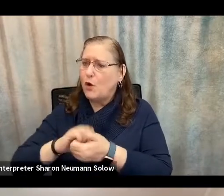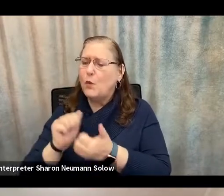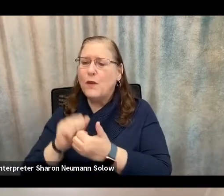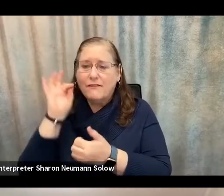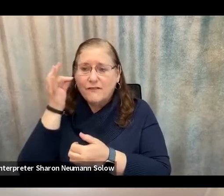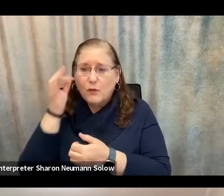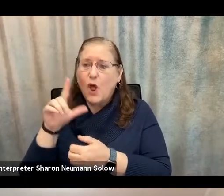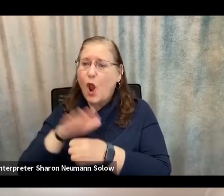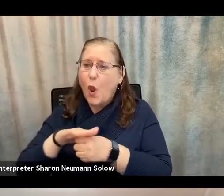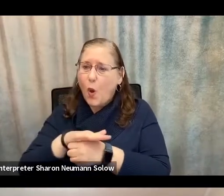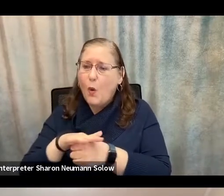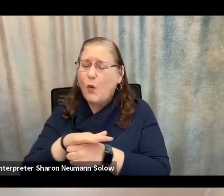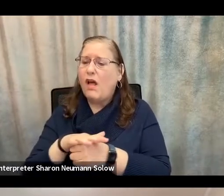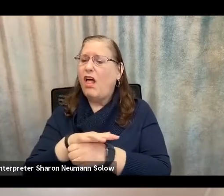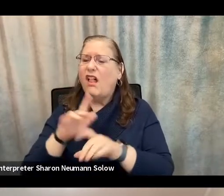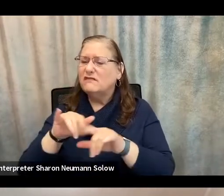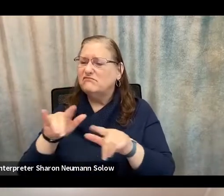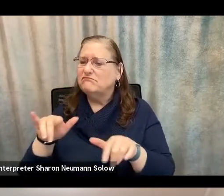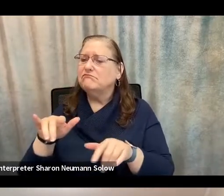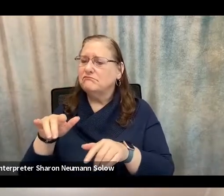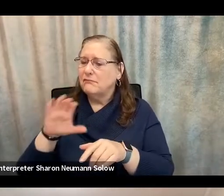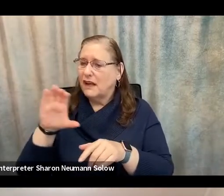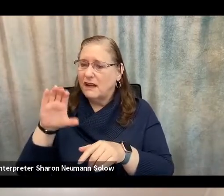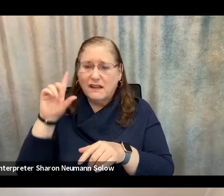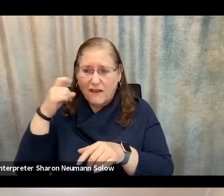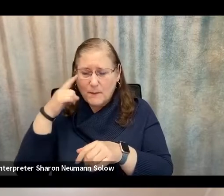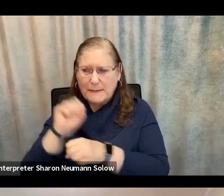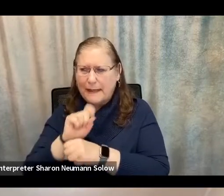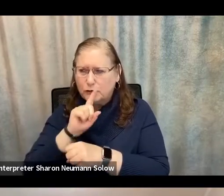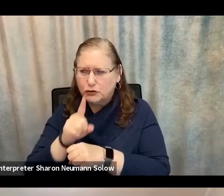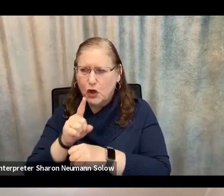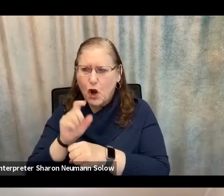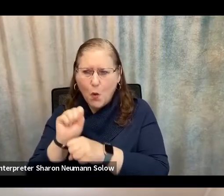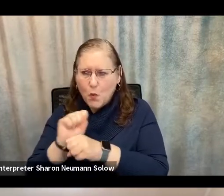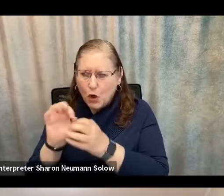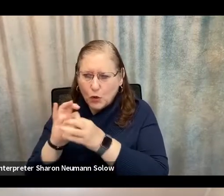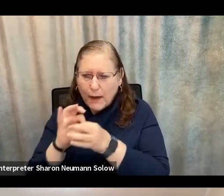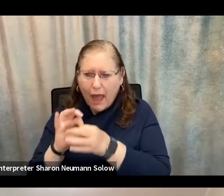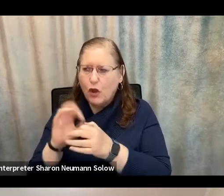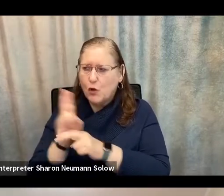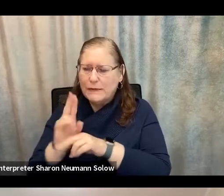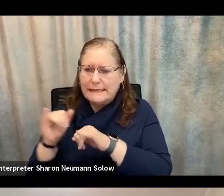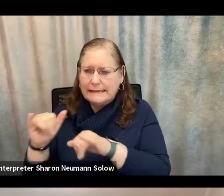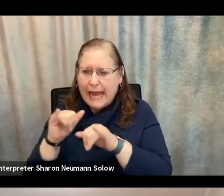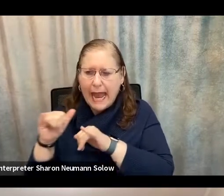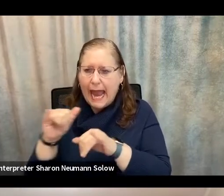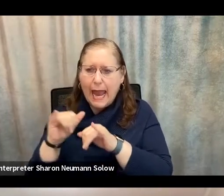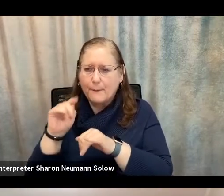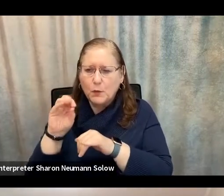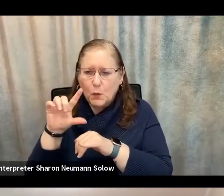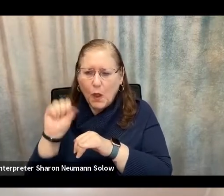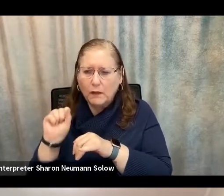make sure that we're all working together. We're all on the same page and we're all using the tools that we have to try to